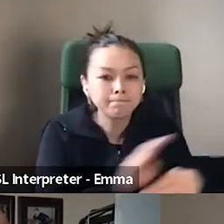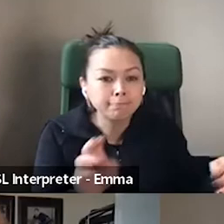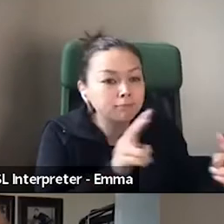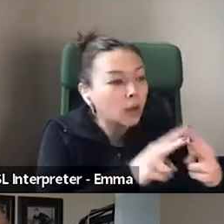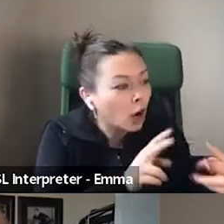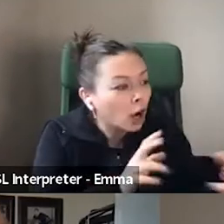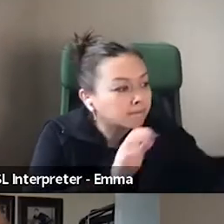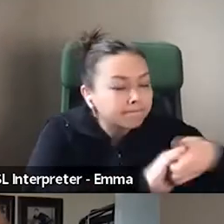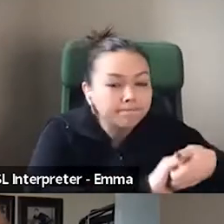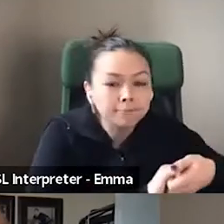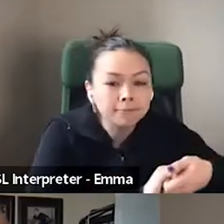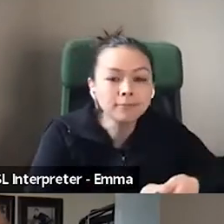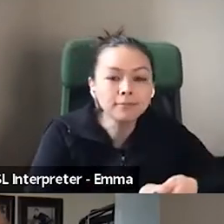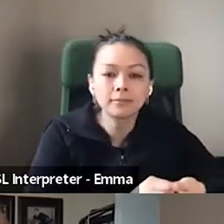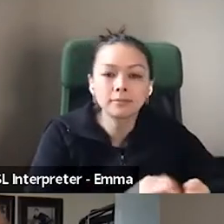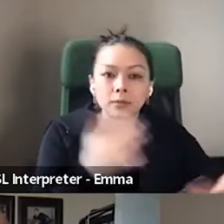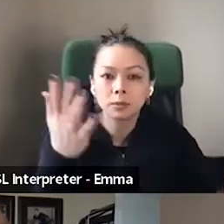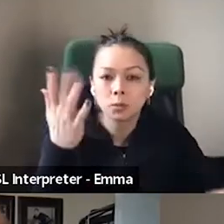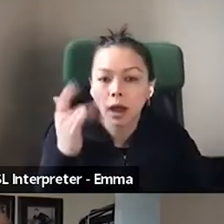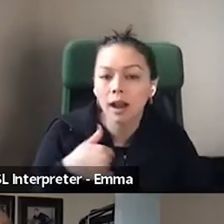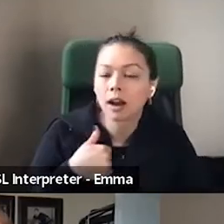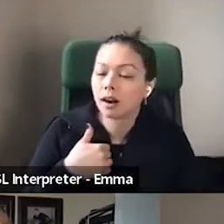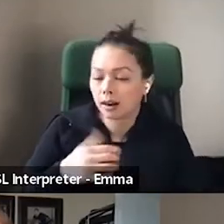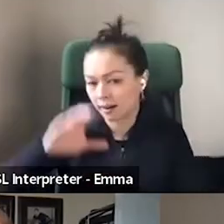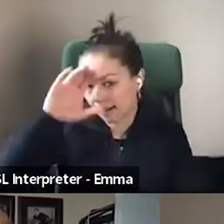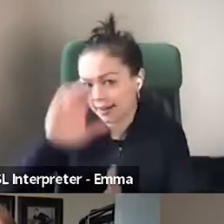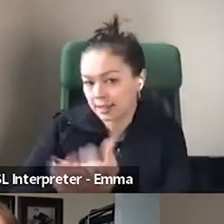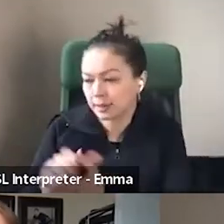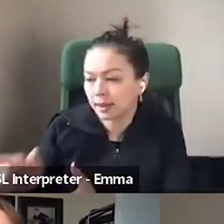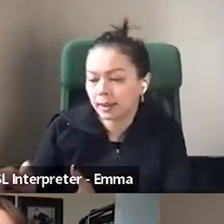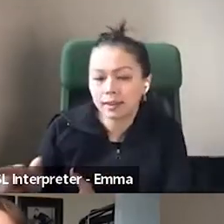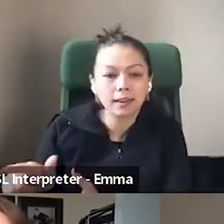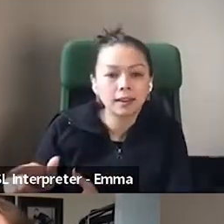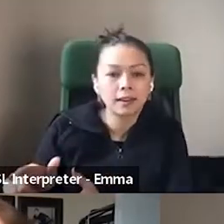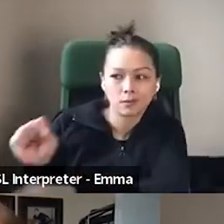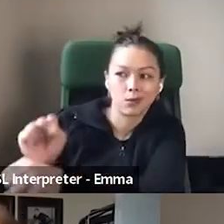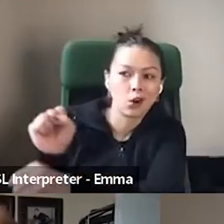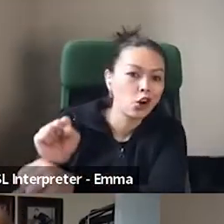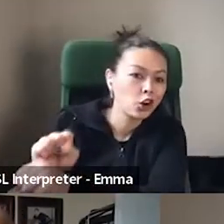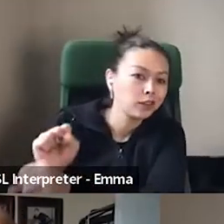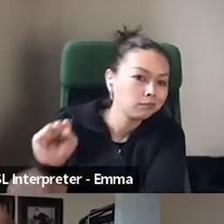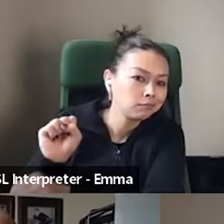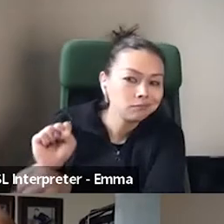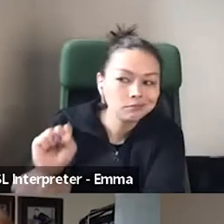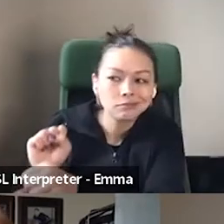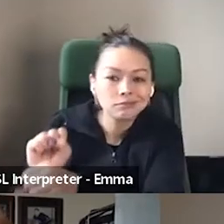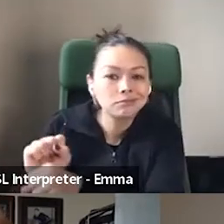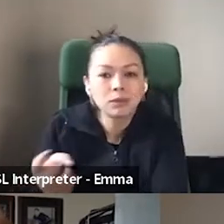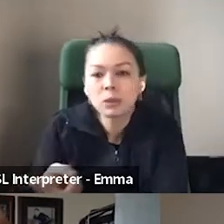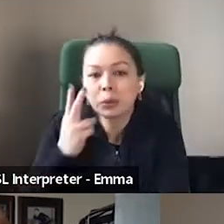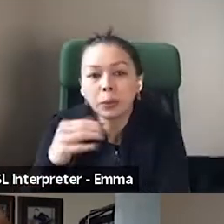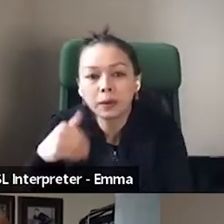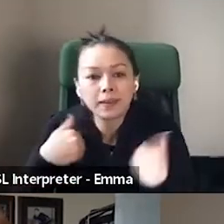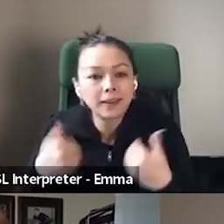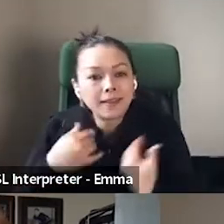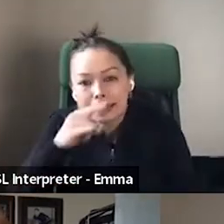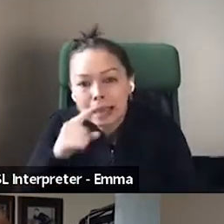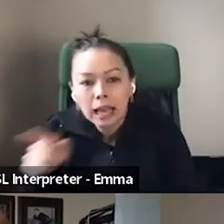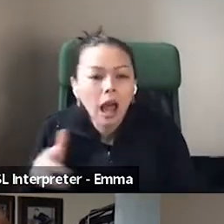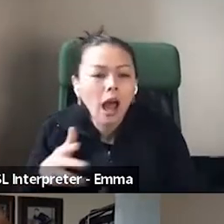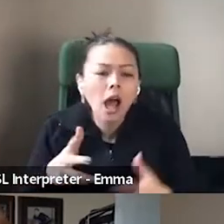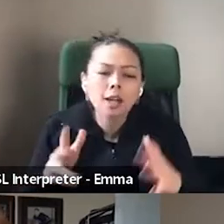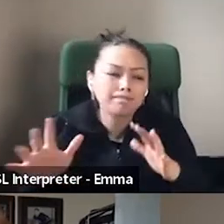works, you know, many, many hours, and two young kids, I didn't want to be in it by myself. So I have a couple amazing business partners.